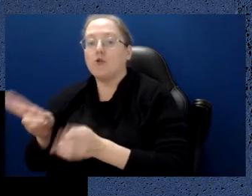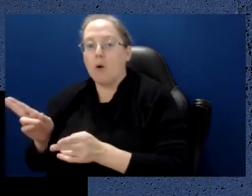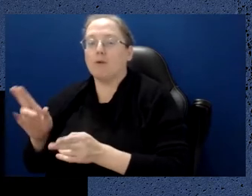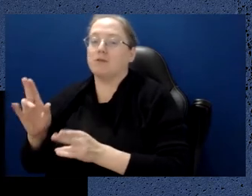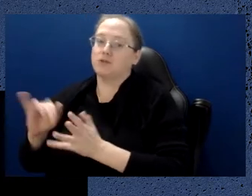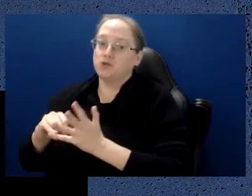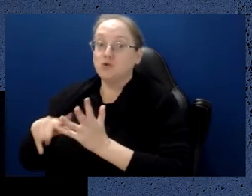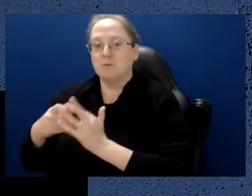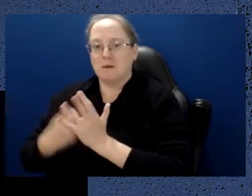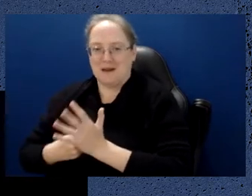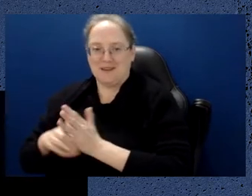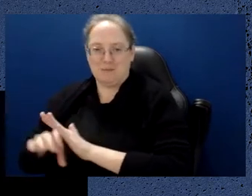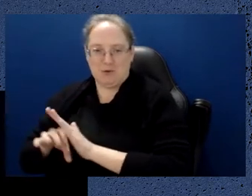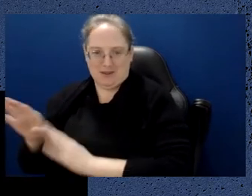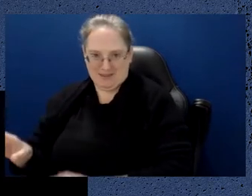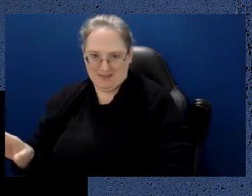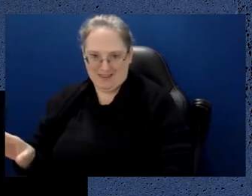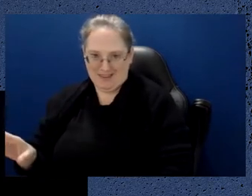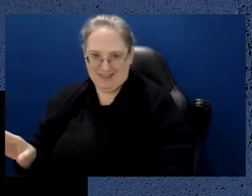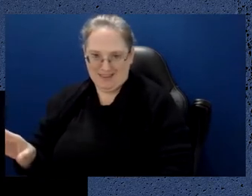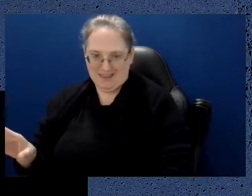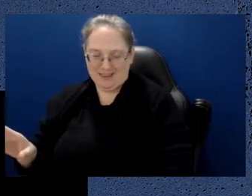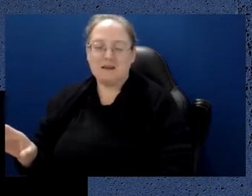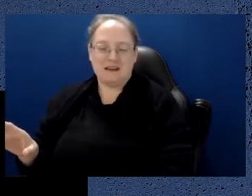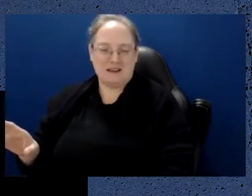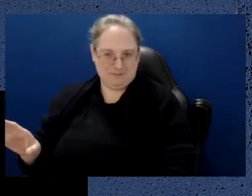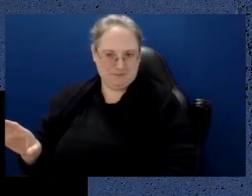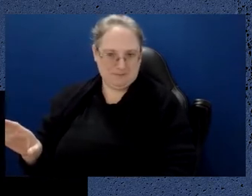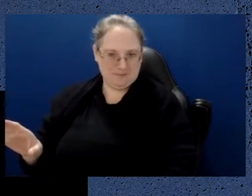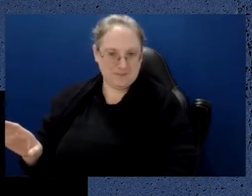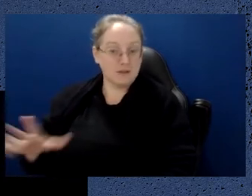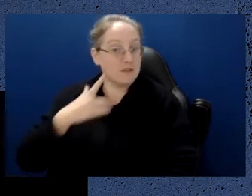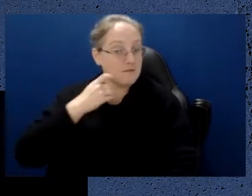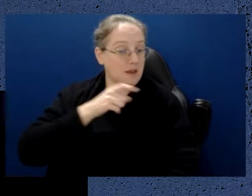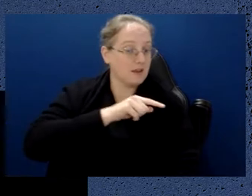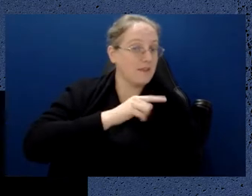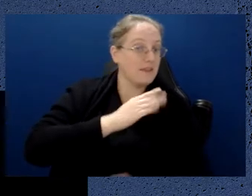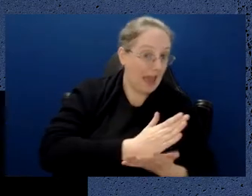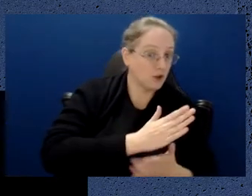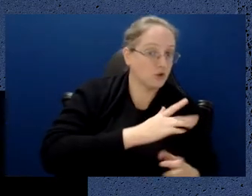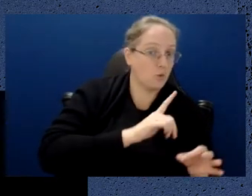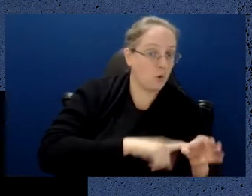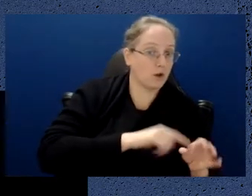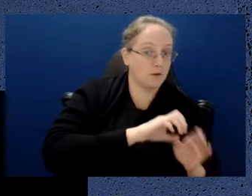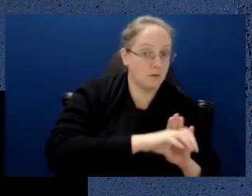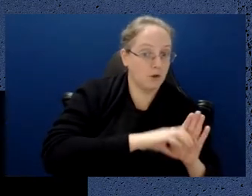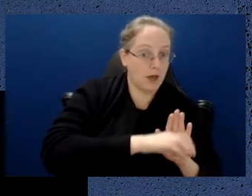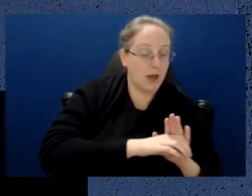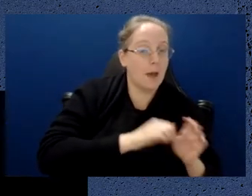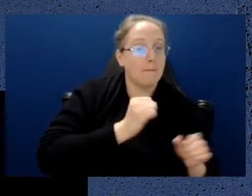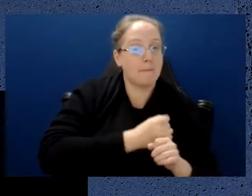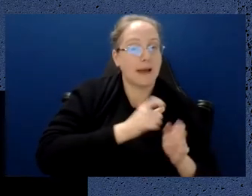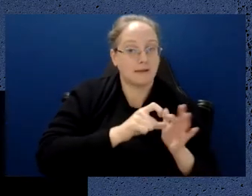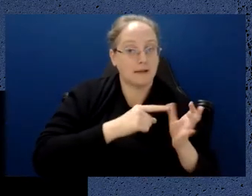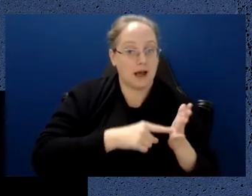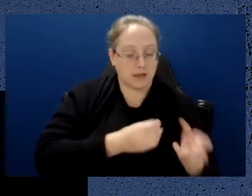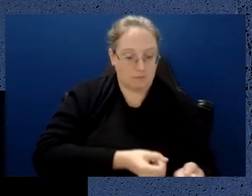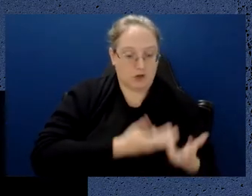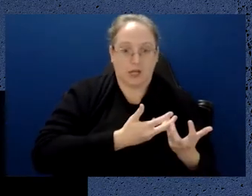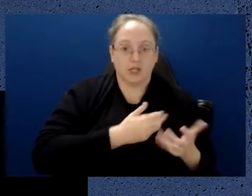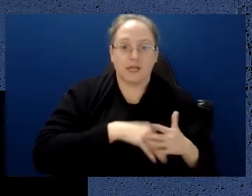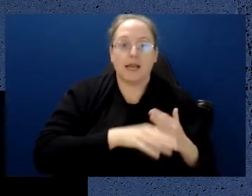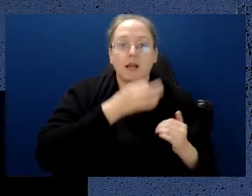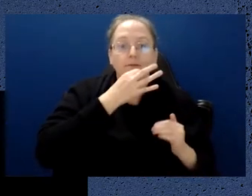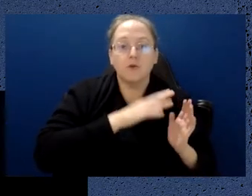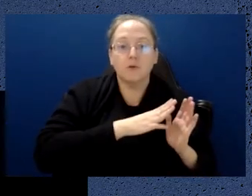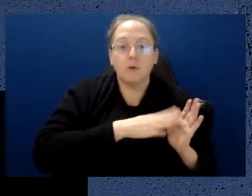found was their quantum computer device was able to produce data in minutes, whereas the